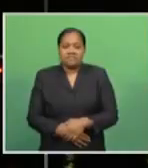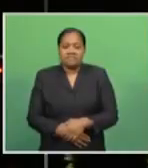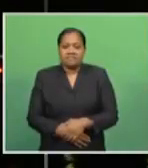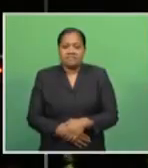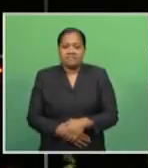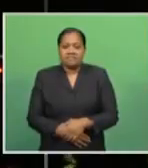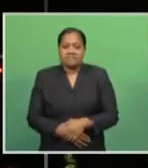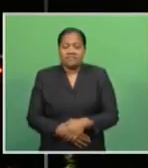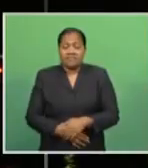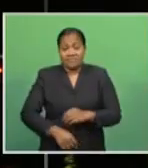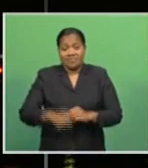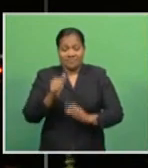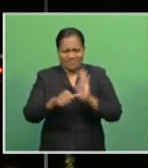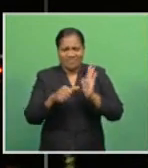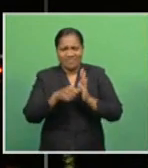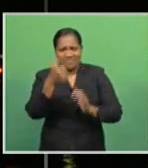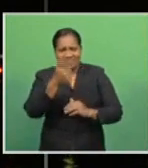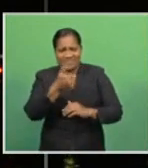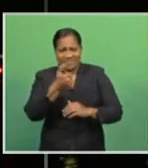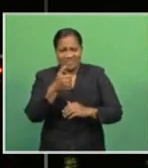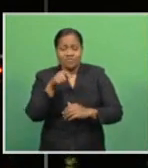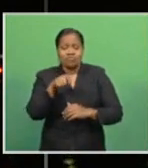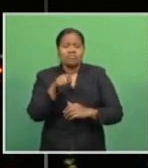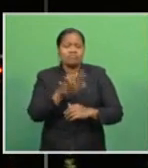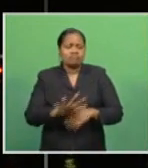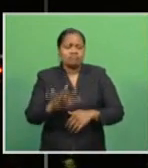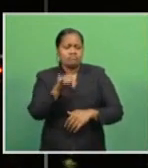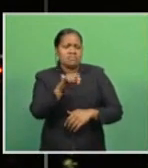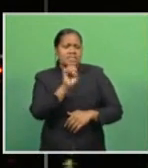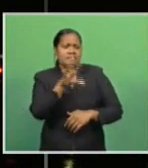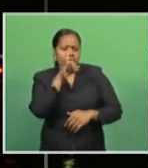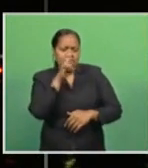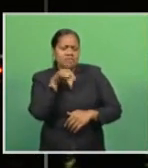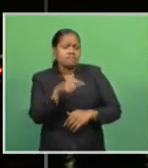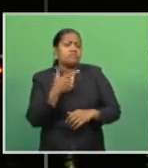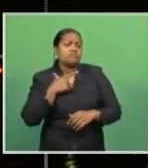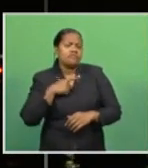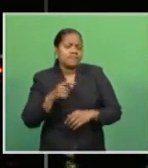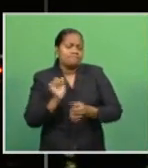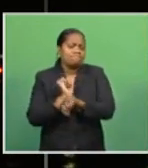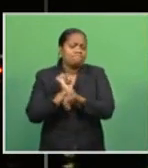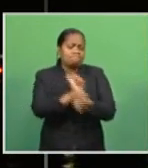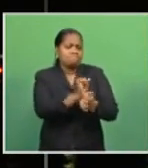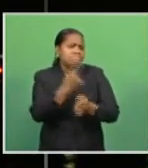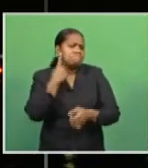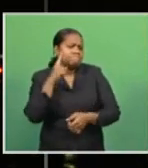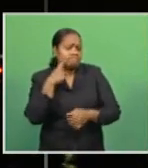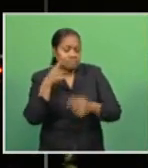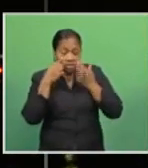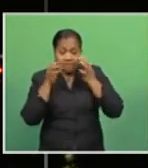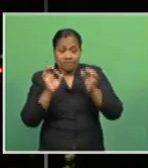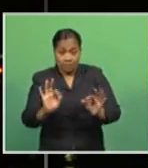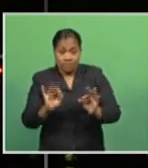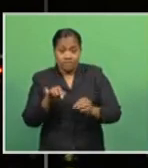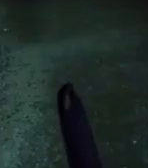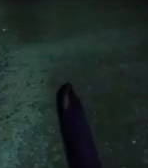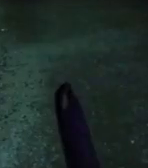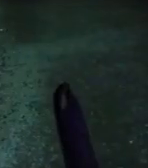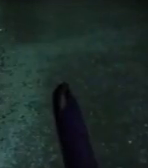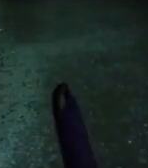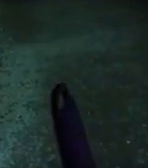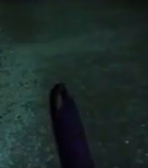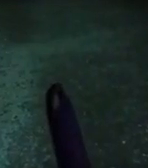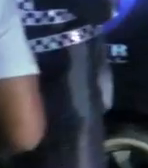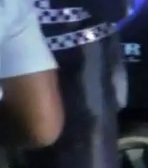A 16-year-old is among the 10 individuals arrested for breaching the curfew hours last night. The juvenile was arrested